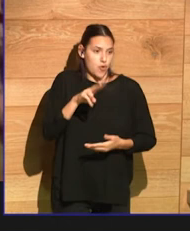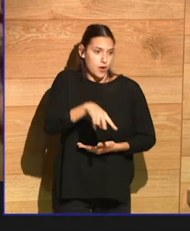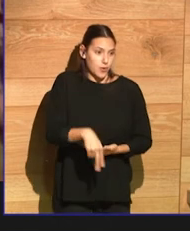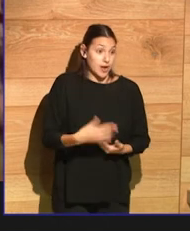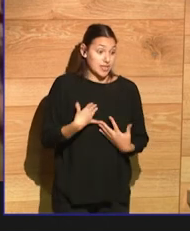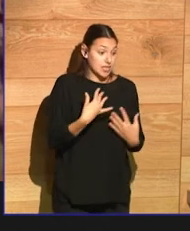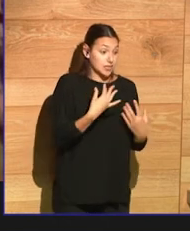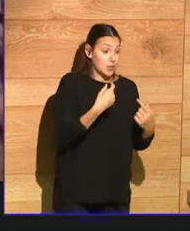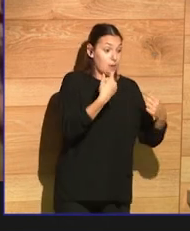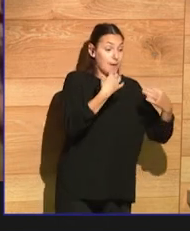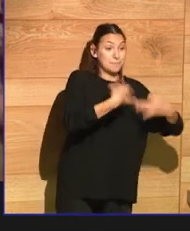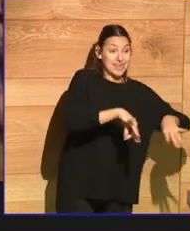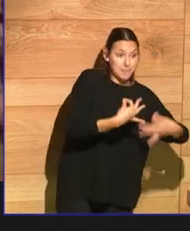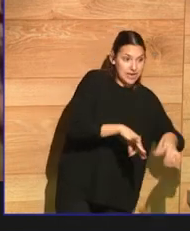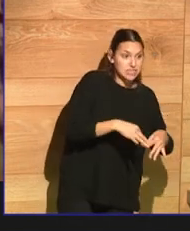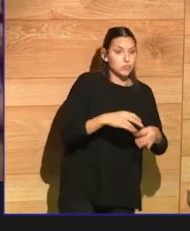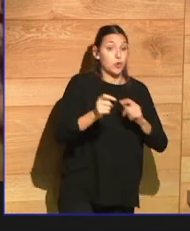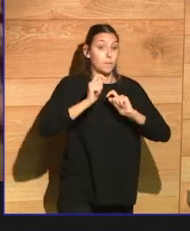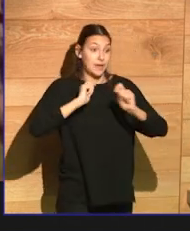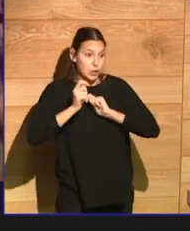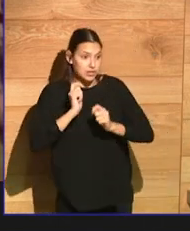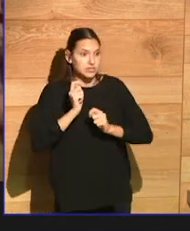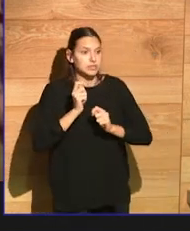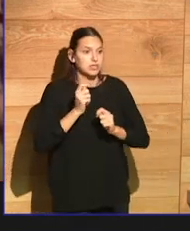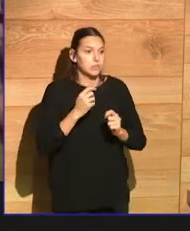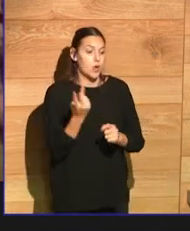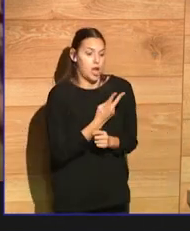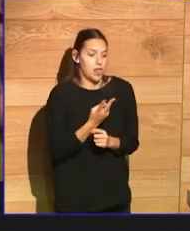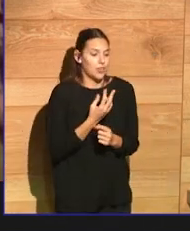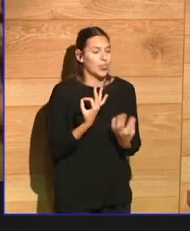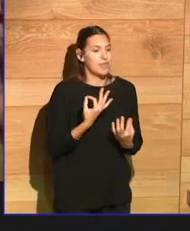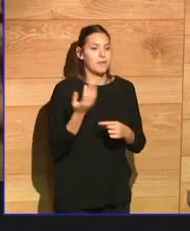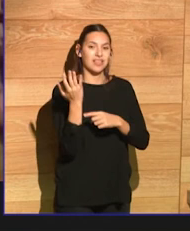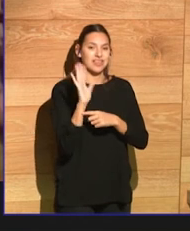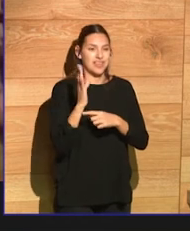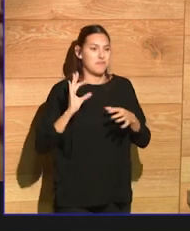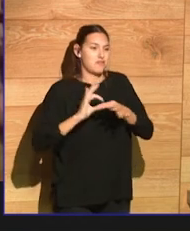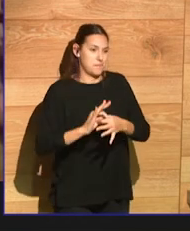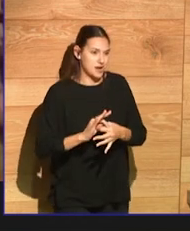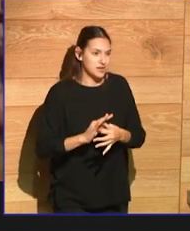you have to be more cinematic. You have to be more objective.